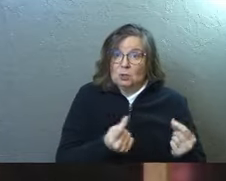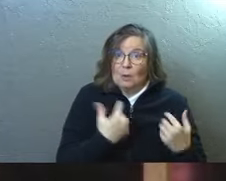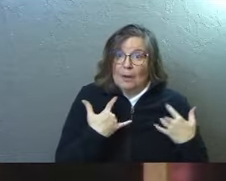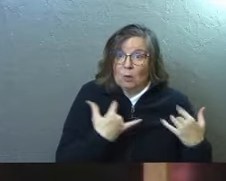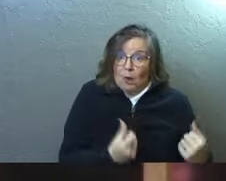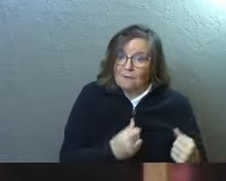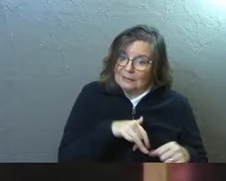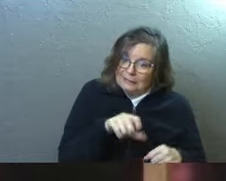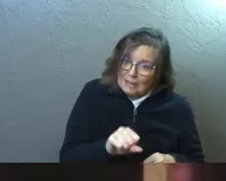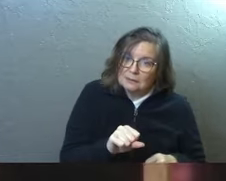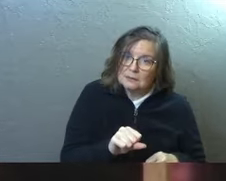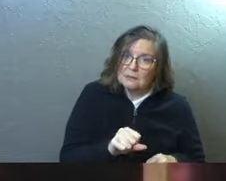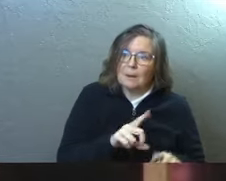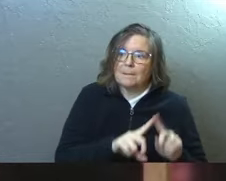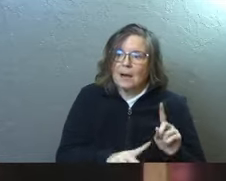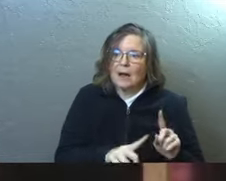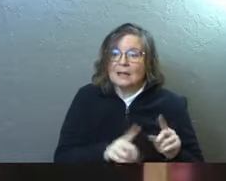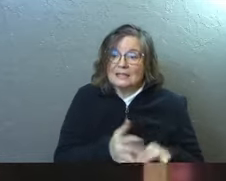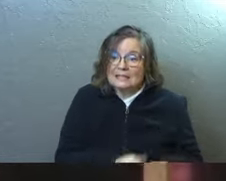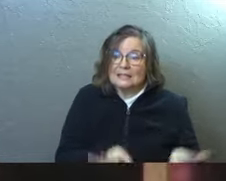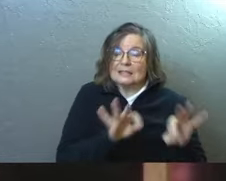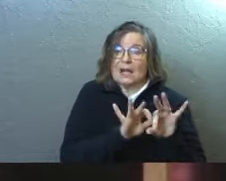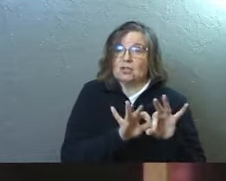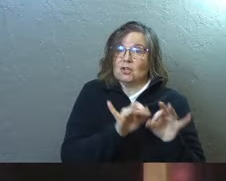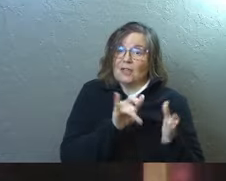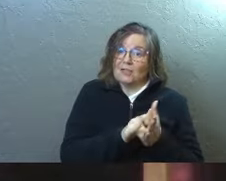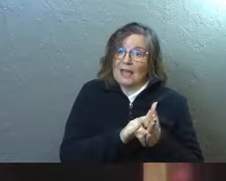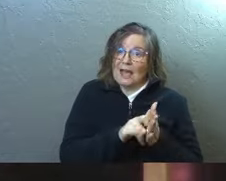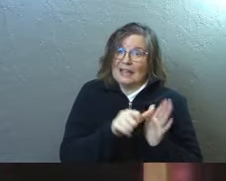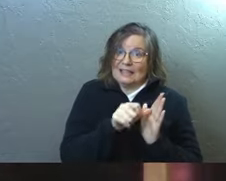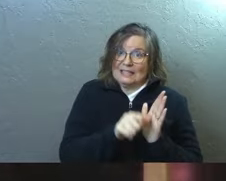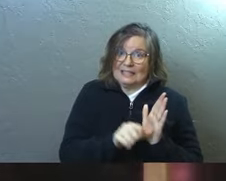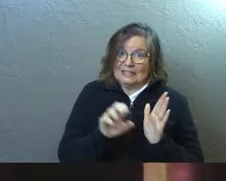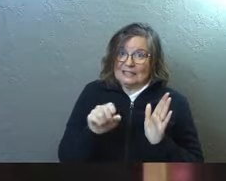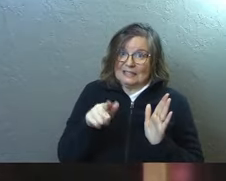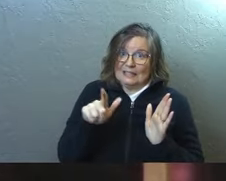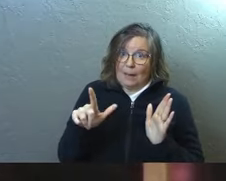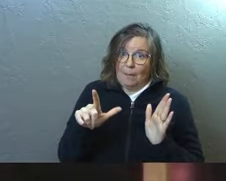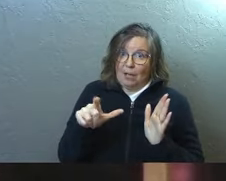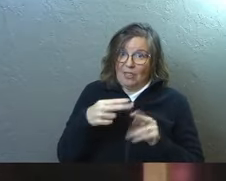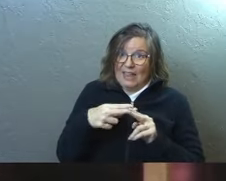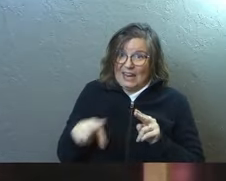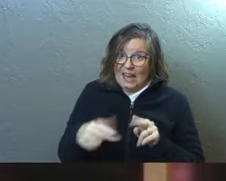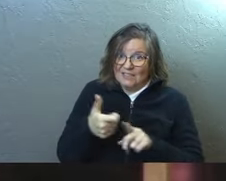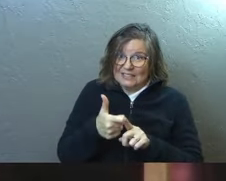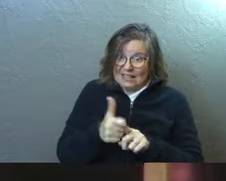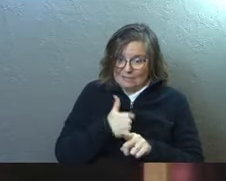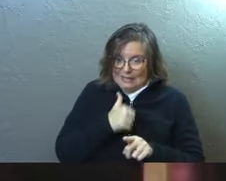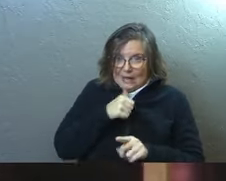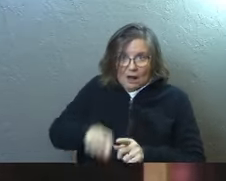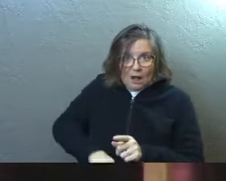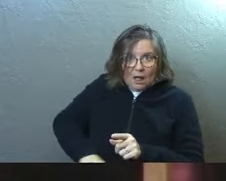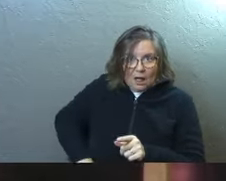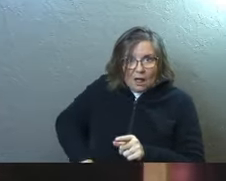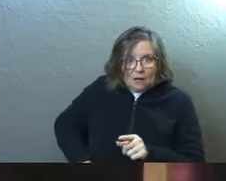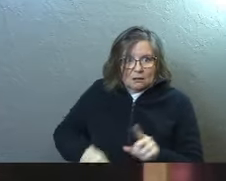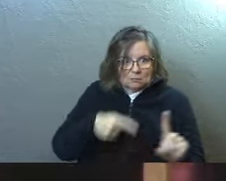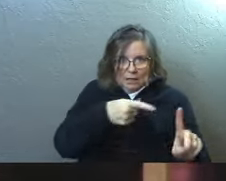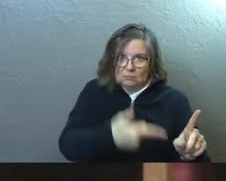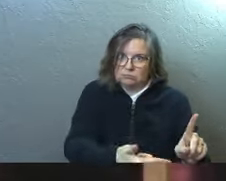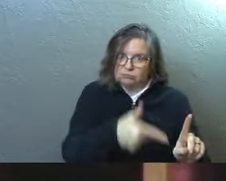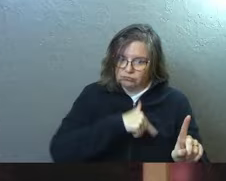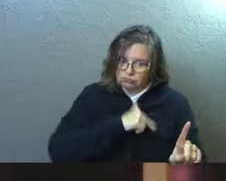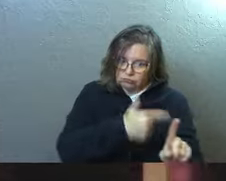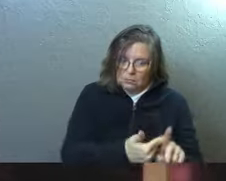recovery. Absolutely. But it's essential that the scalpel is not in my hand. So Peter is saying,